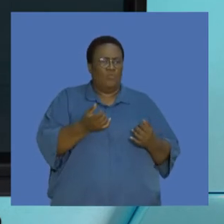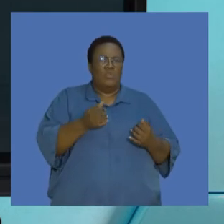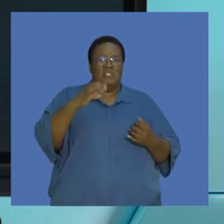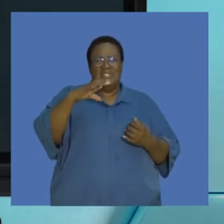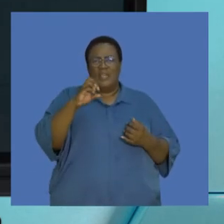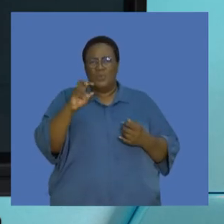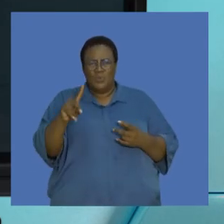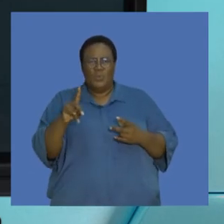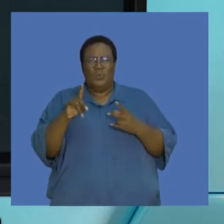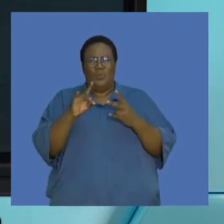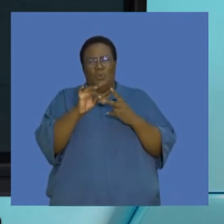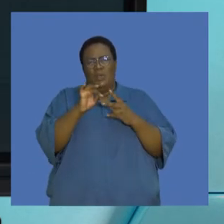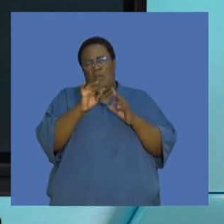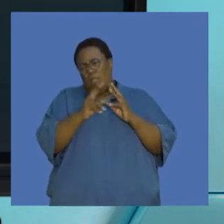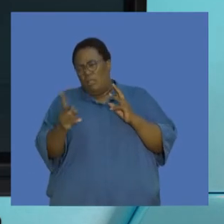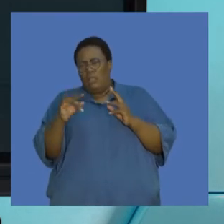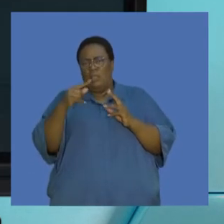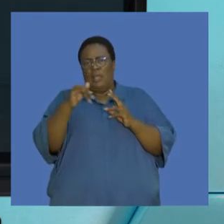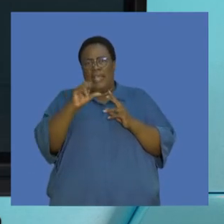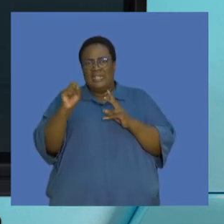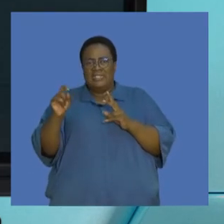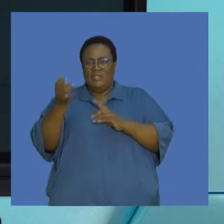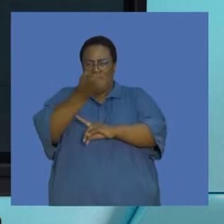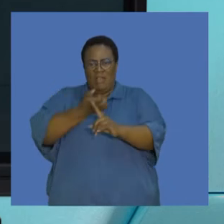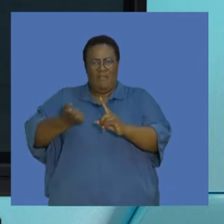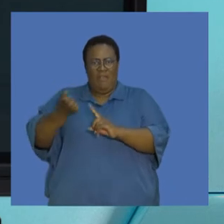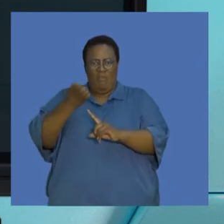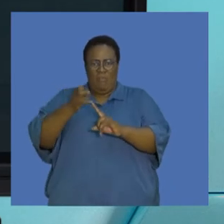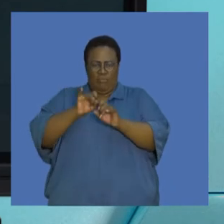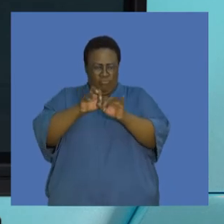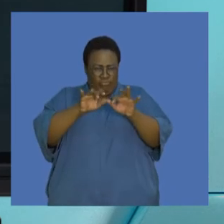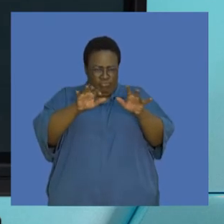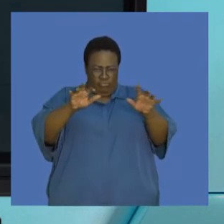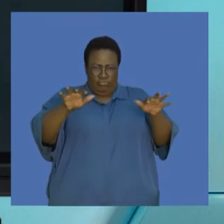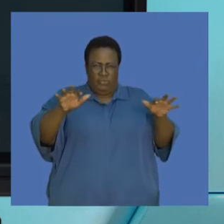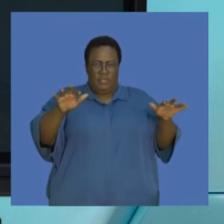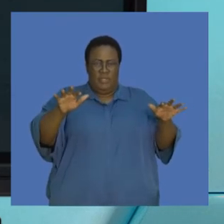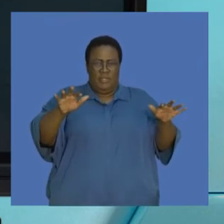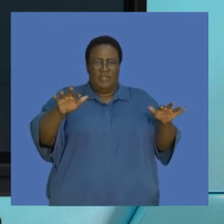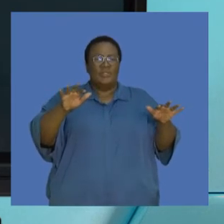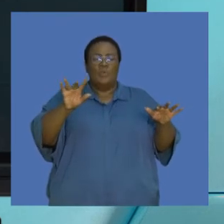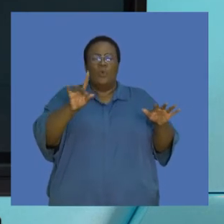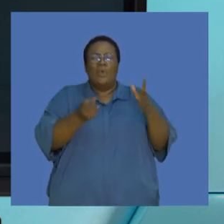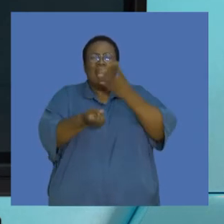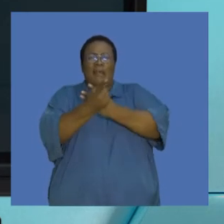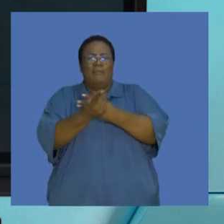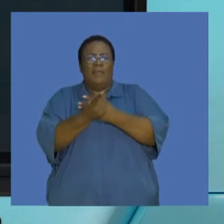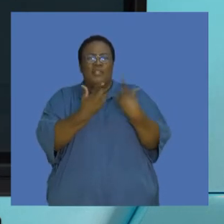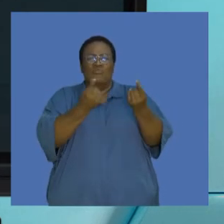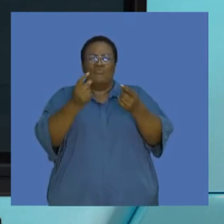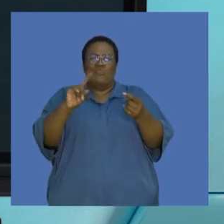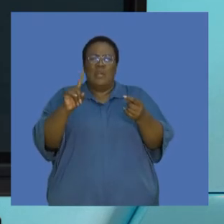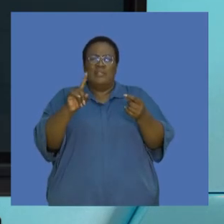does these emissions do in terms of to the atmosphere? Does it increase the thickness of the gases surrounding the atmosphere?